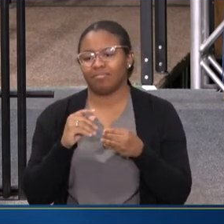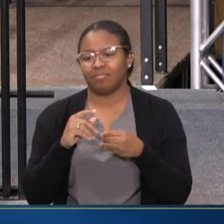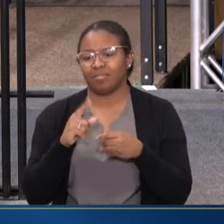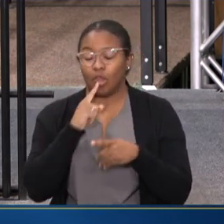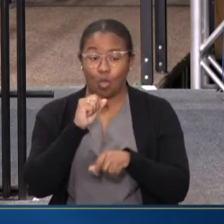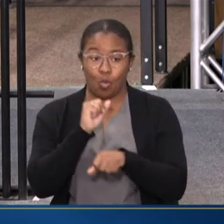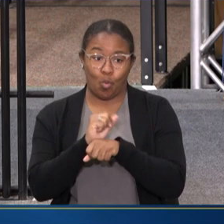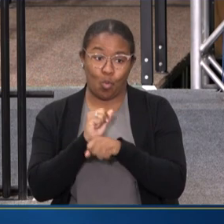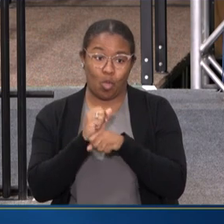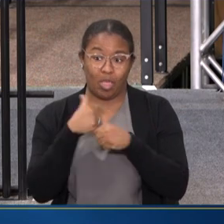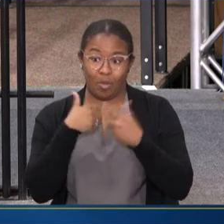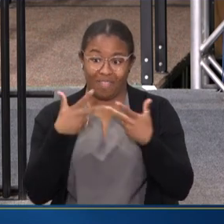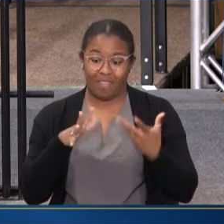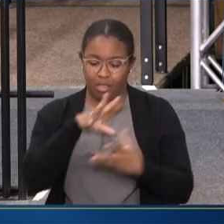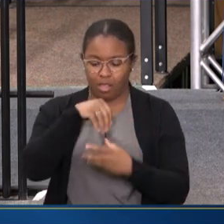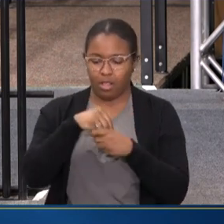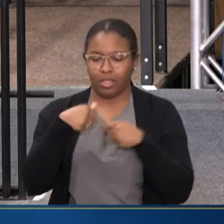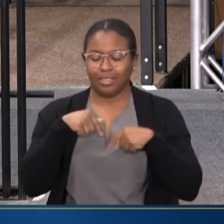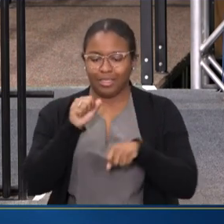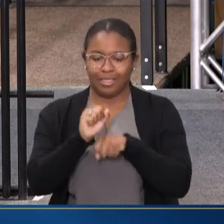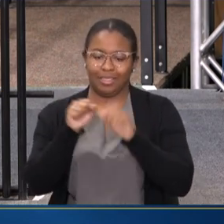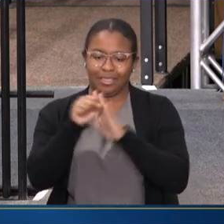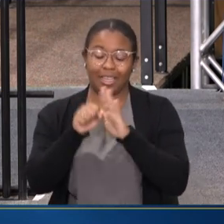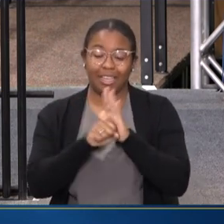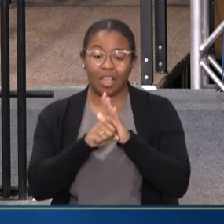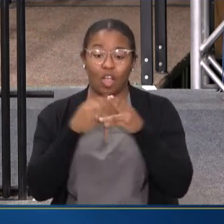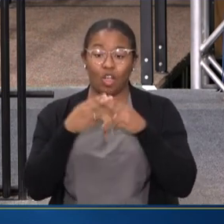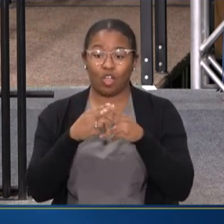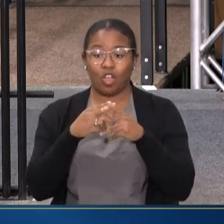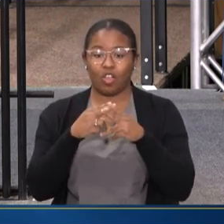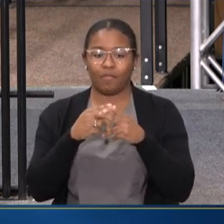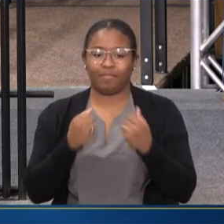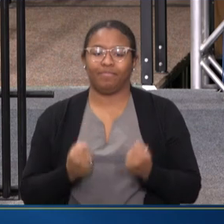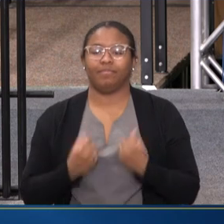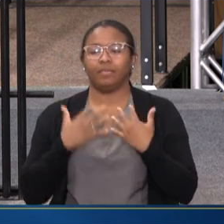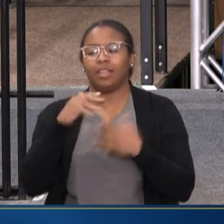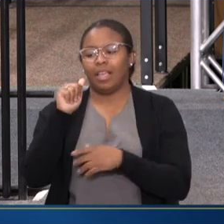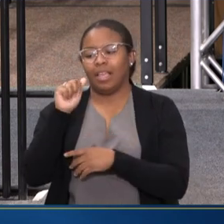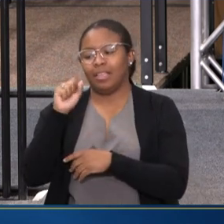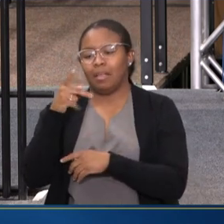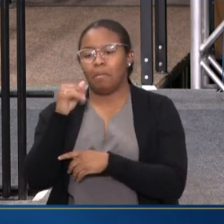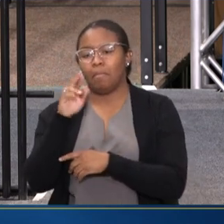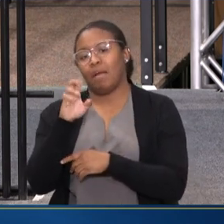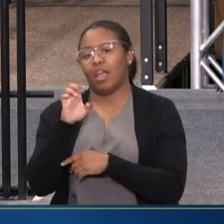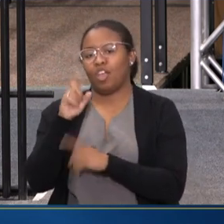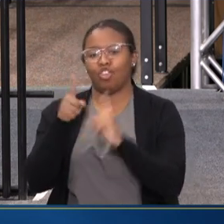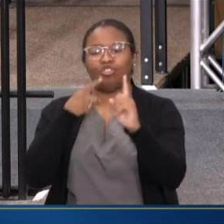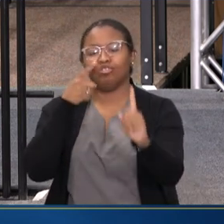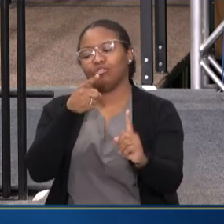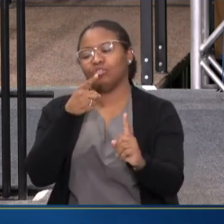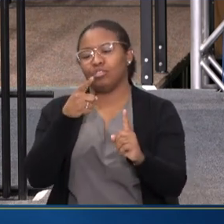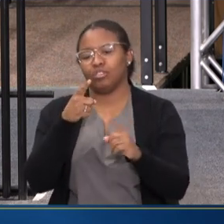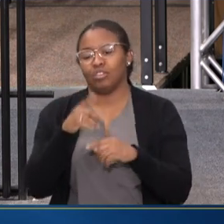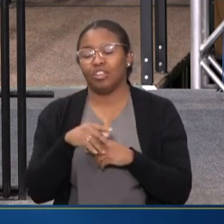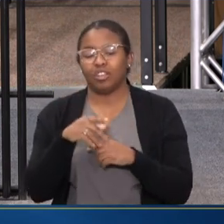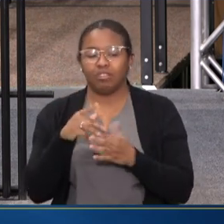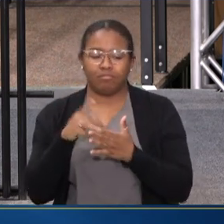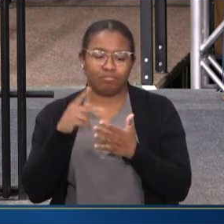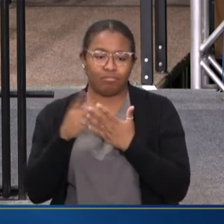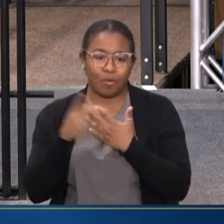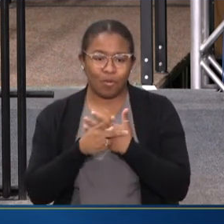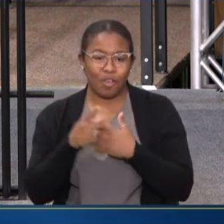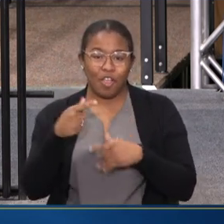WORK THAT WE'RE DOING IN STATES. SOMETHING CALLED THE ASPIRE INITIATIVE. I MENTIONED EARLIER WE ALWAYS HAVE A LOT OF